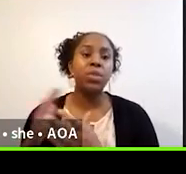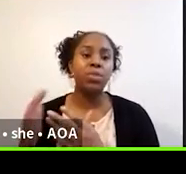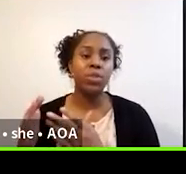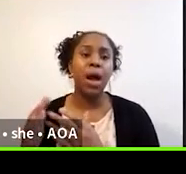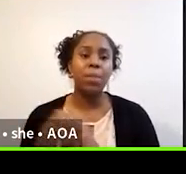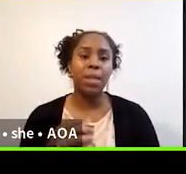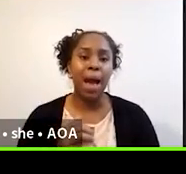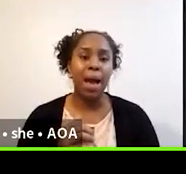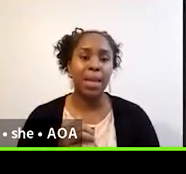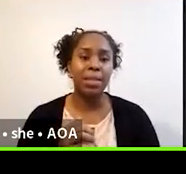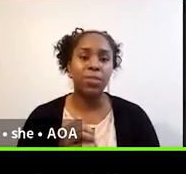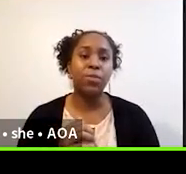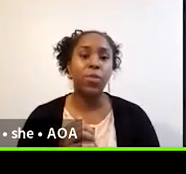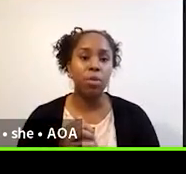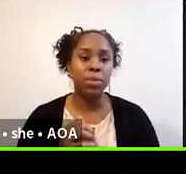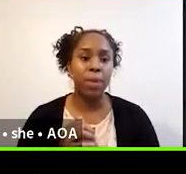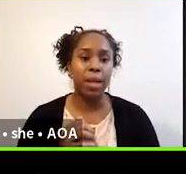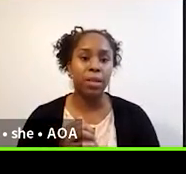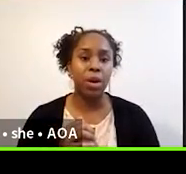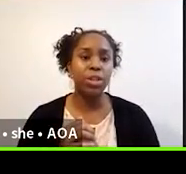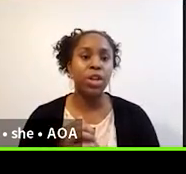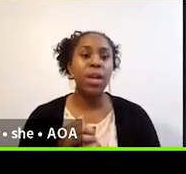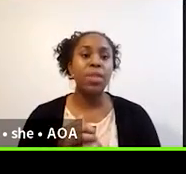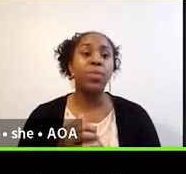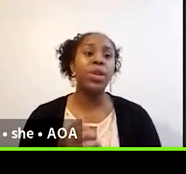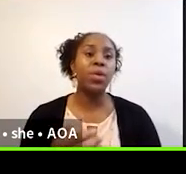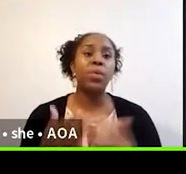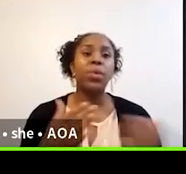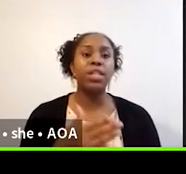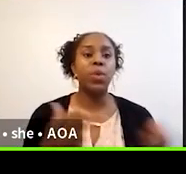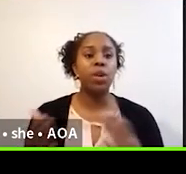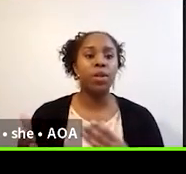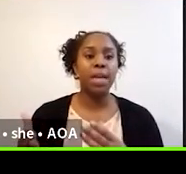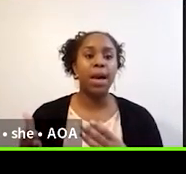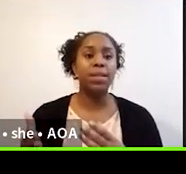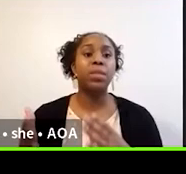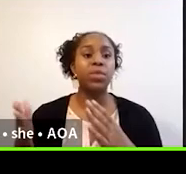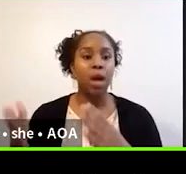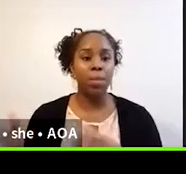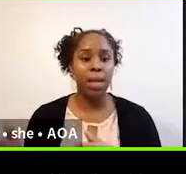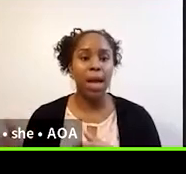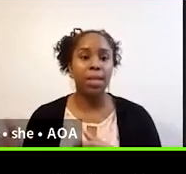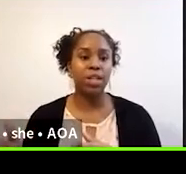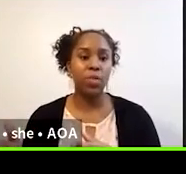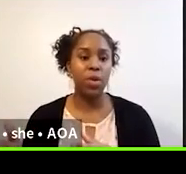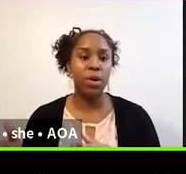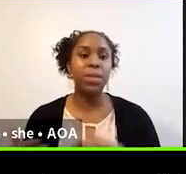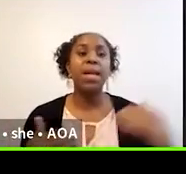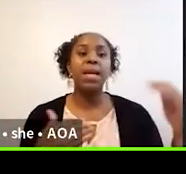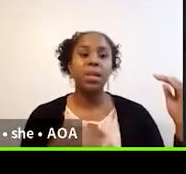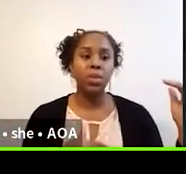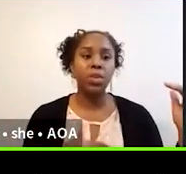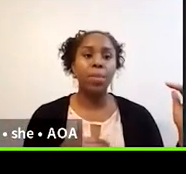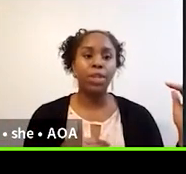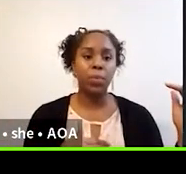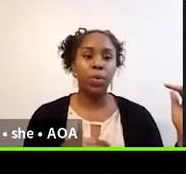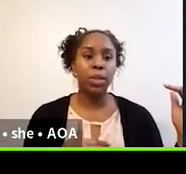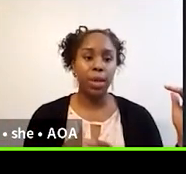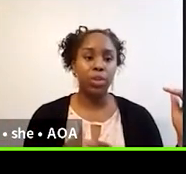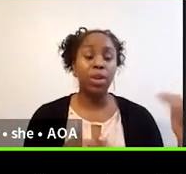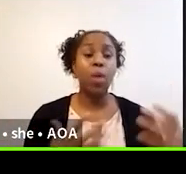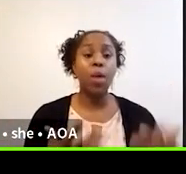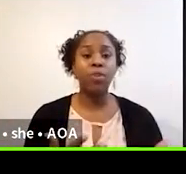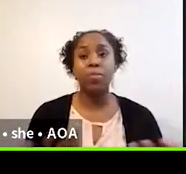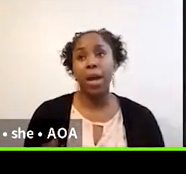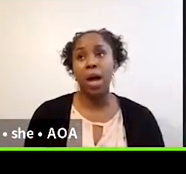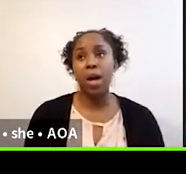If those are the three most commonly accessed forms by and large, then we know that we need to prioritize the most commonly accessed forms in the most commonly spoken